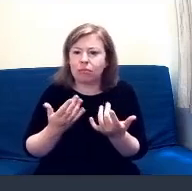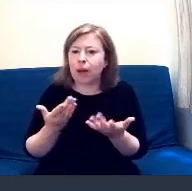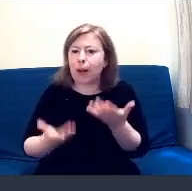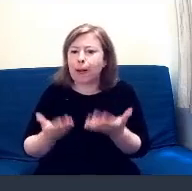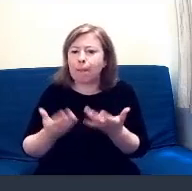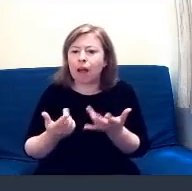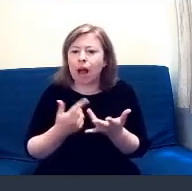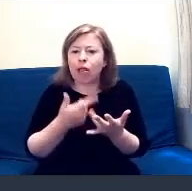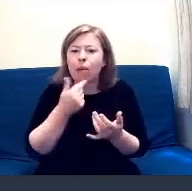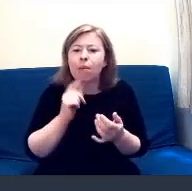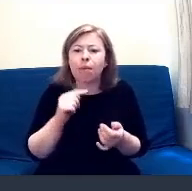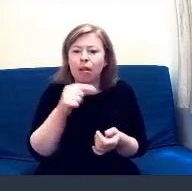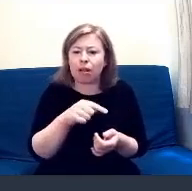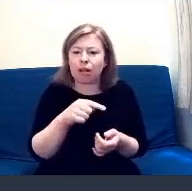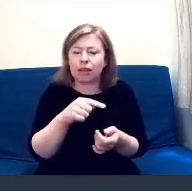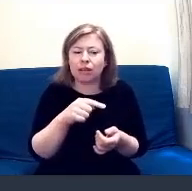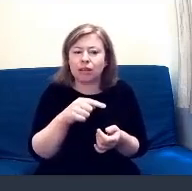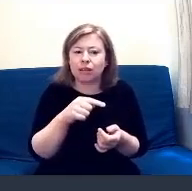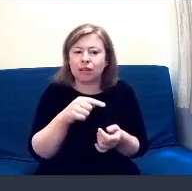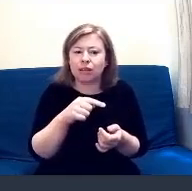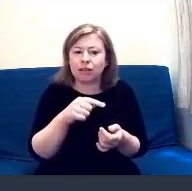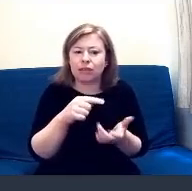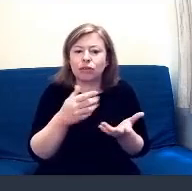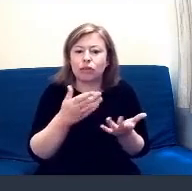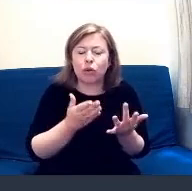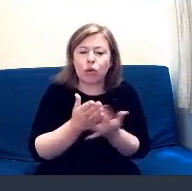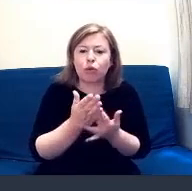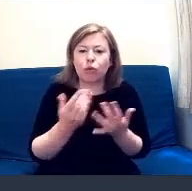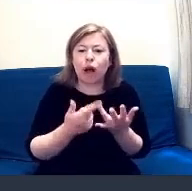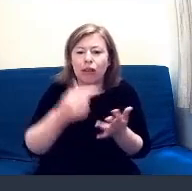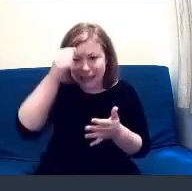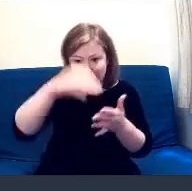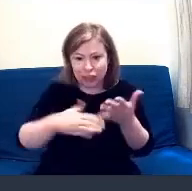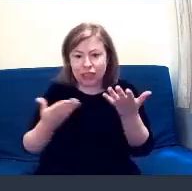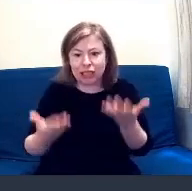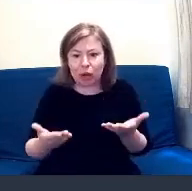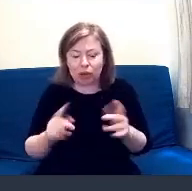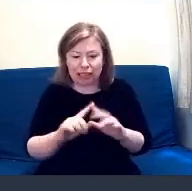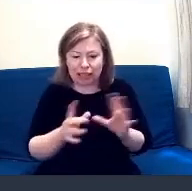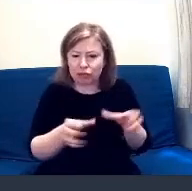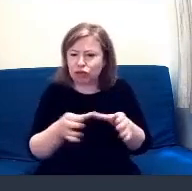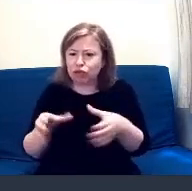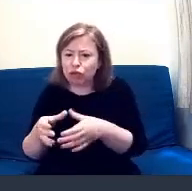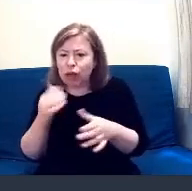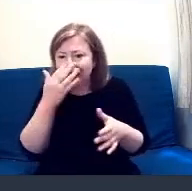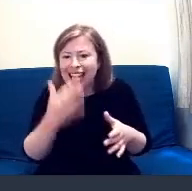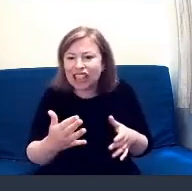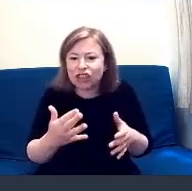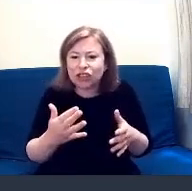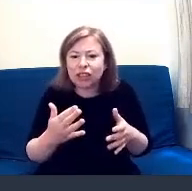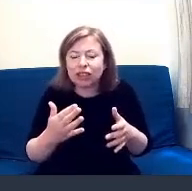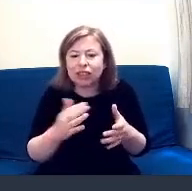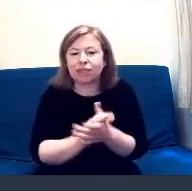going through certain experience maybe now and seeing the differences between each, between the ages and everything.